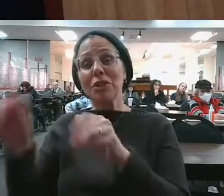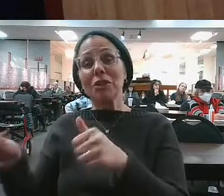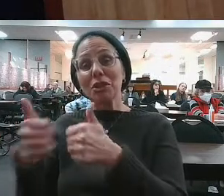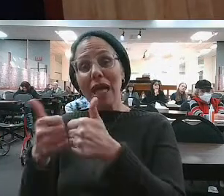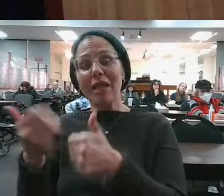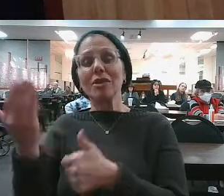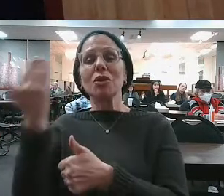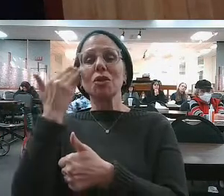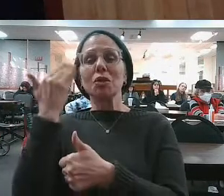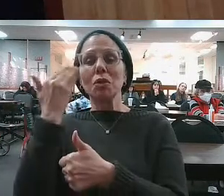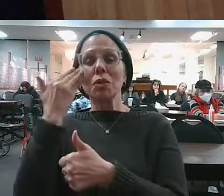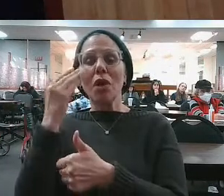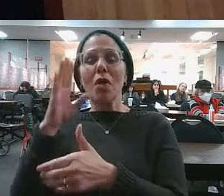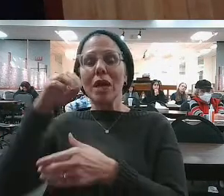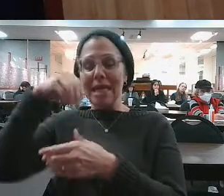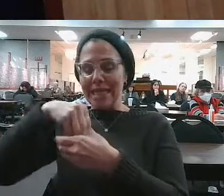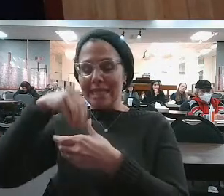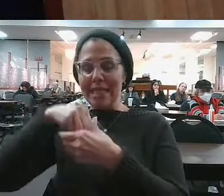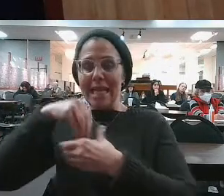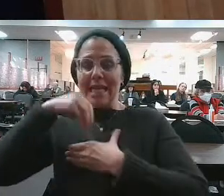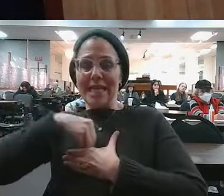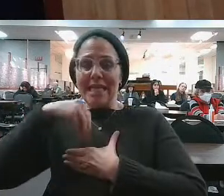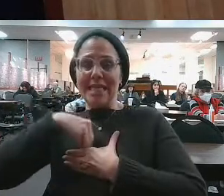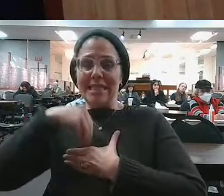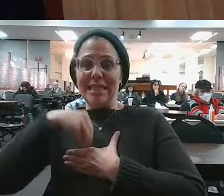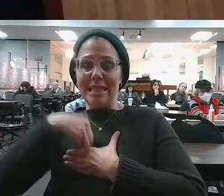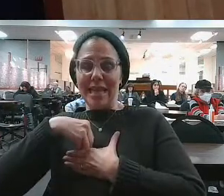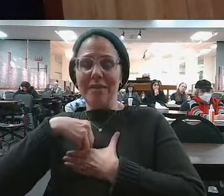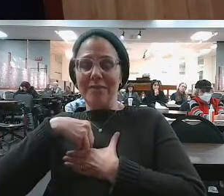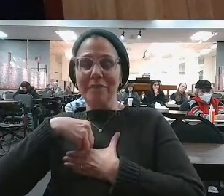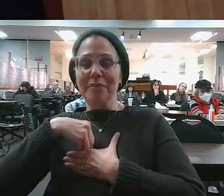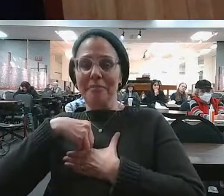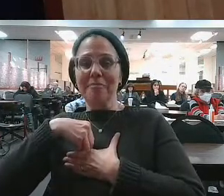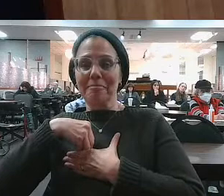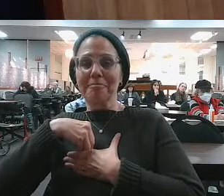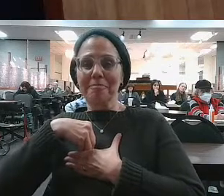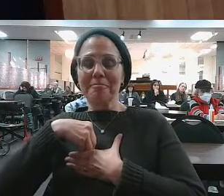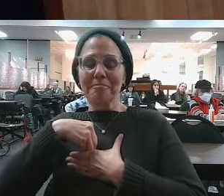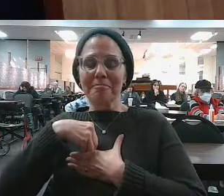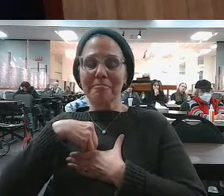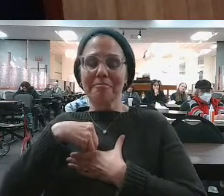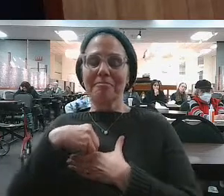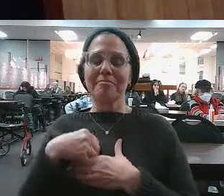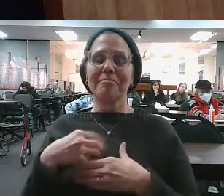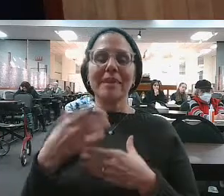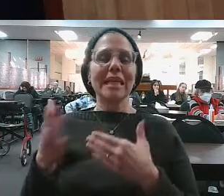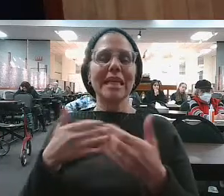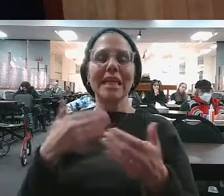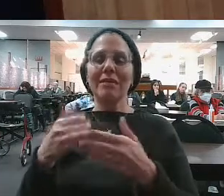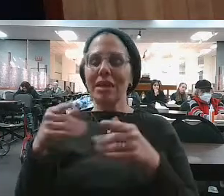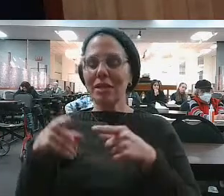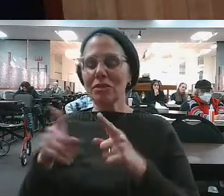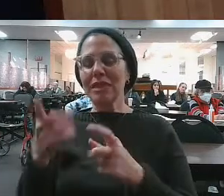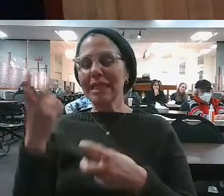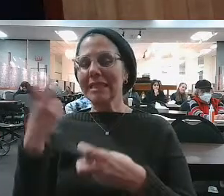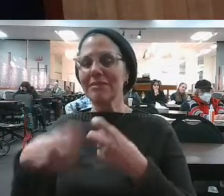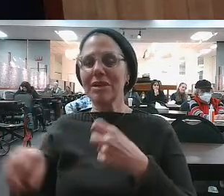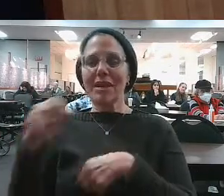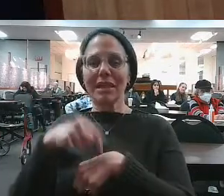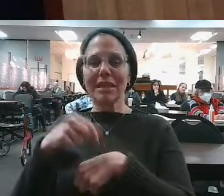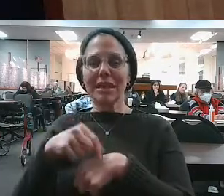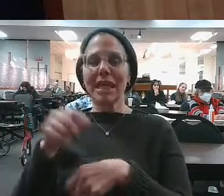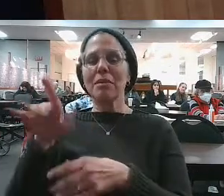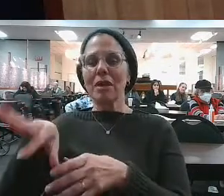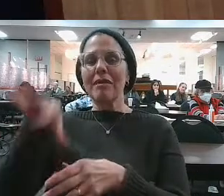that luminescent oil that has the ability to burn bright, even in the midst of the most difficult of circumstances.